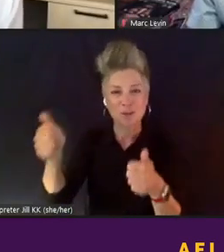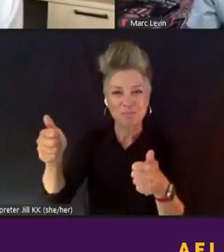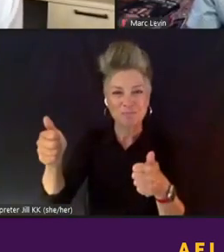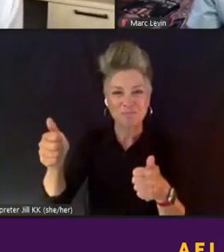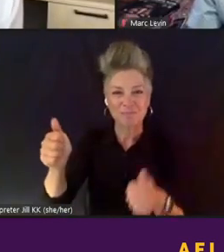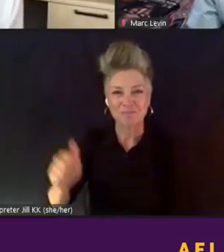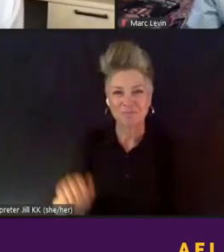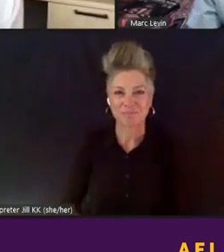Thanks.